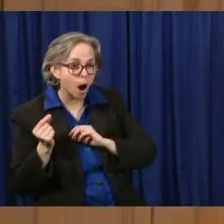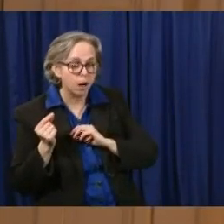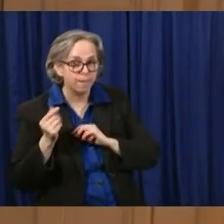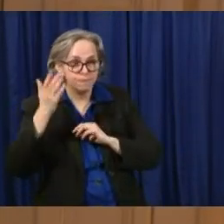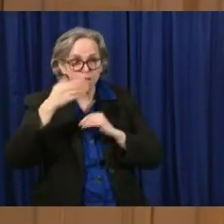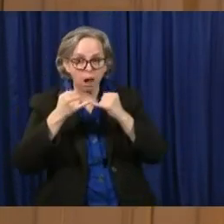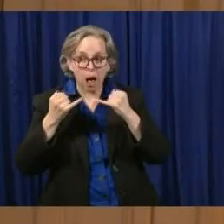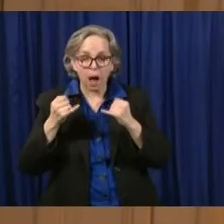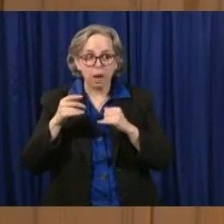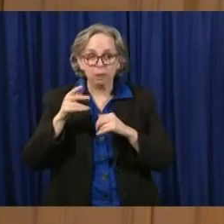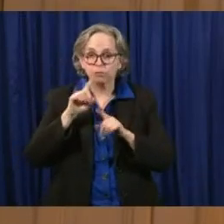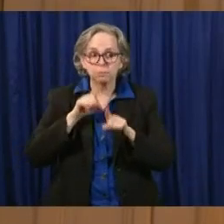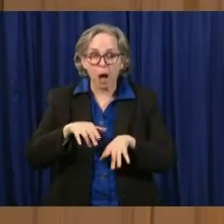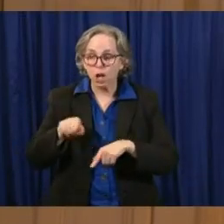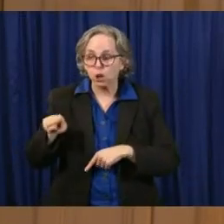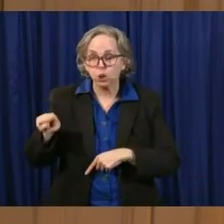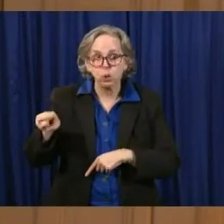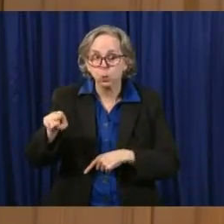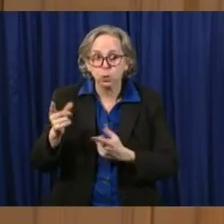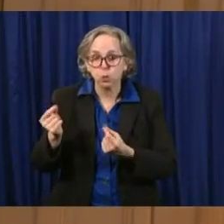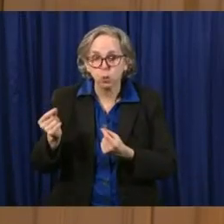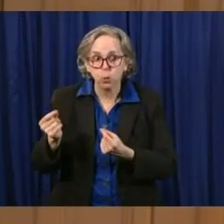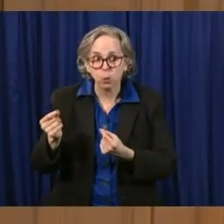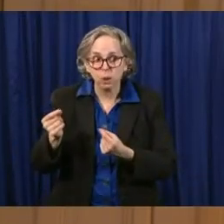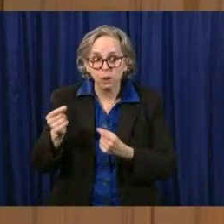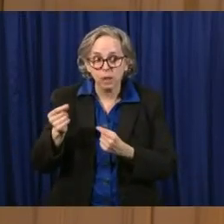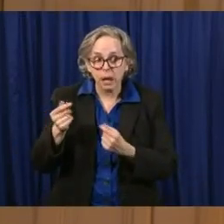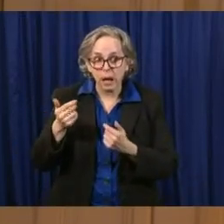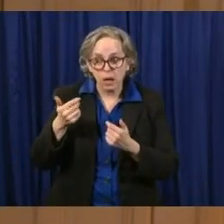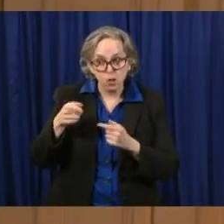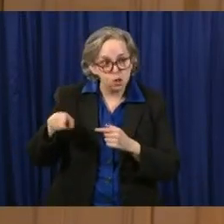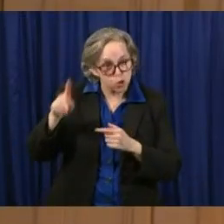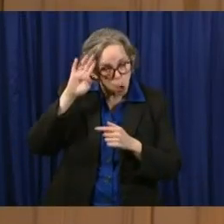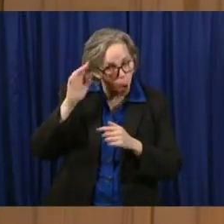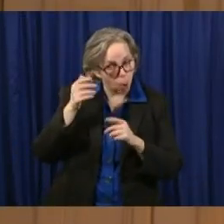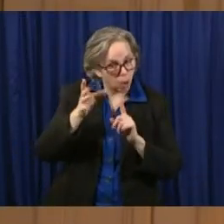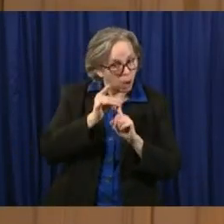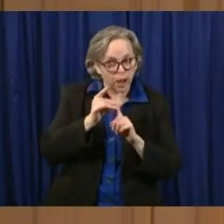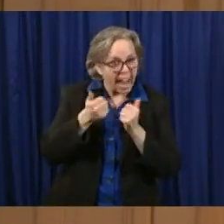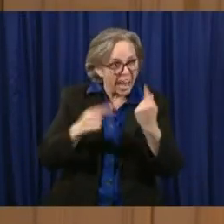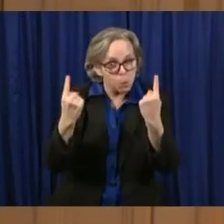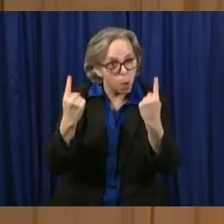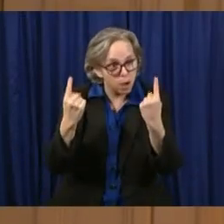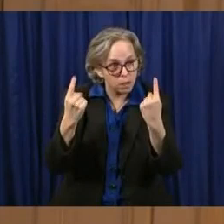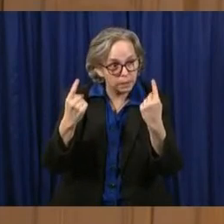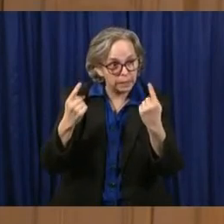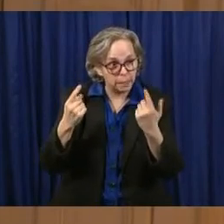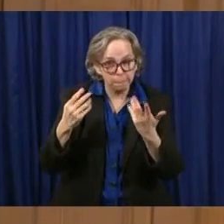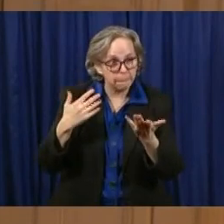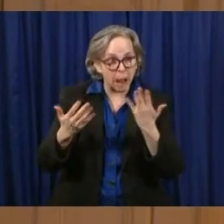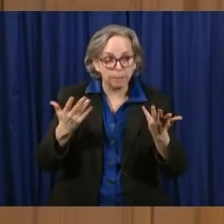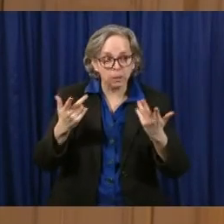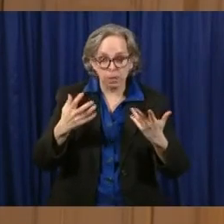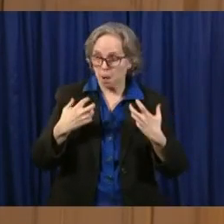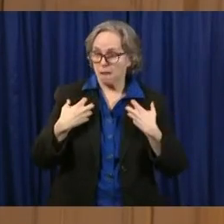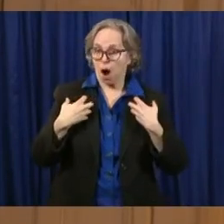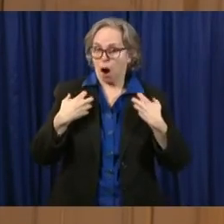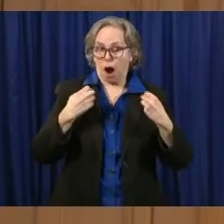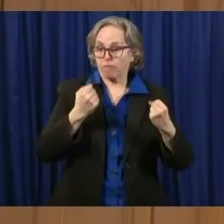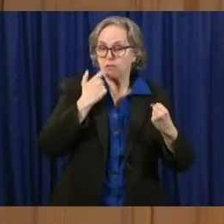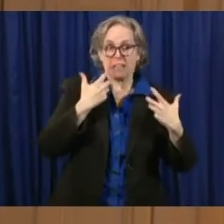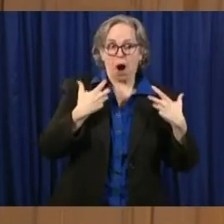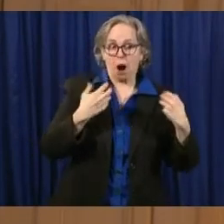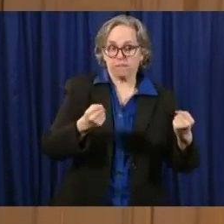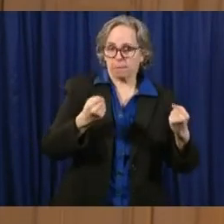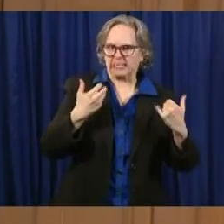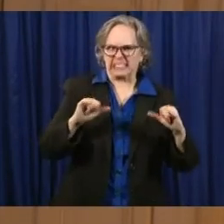might be carrying the disease. Even someone who has recovered can still be potentially shedding the